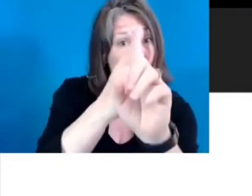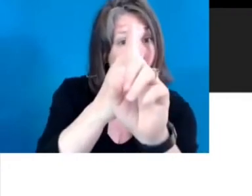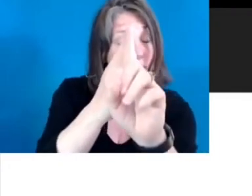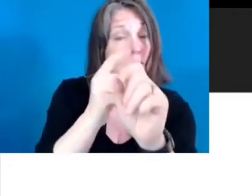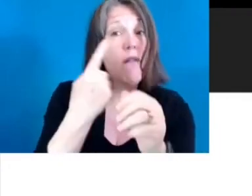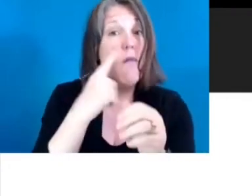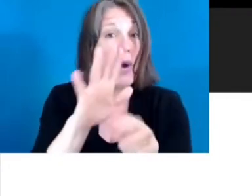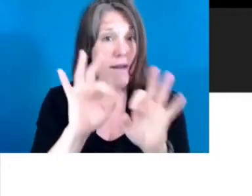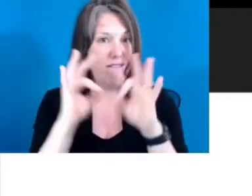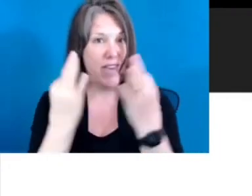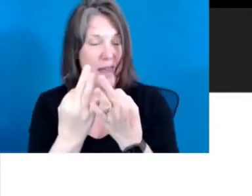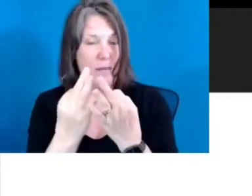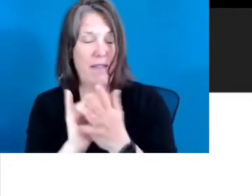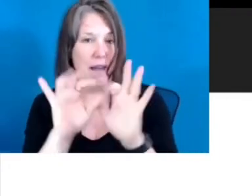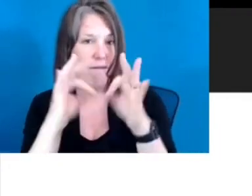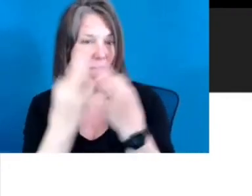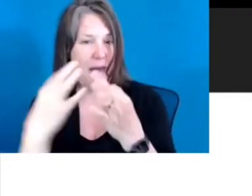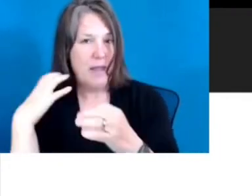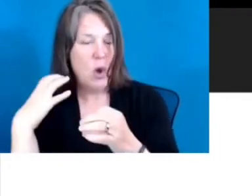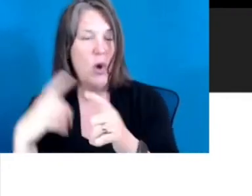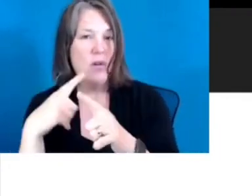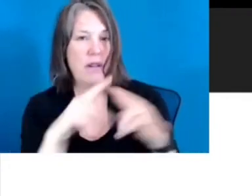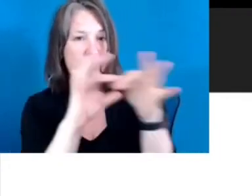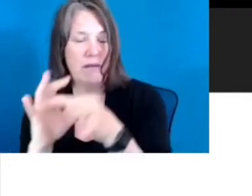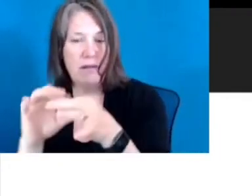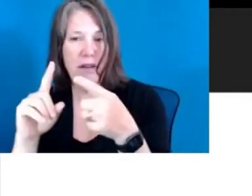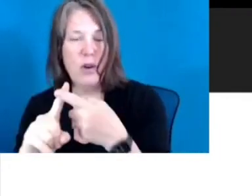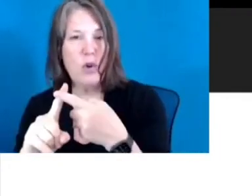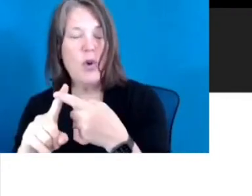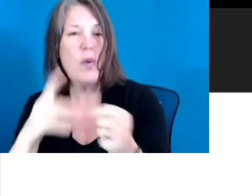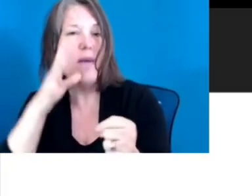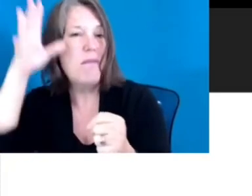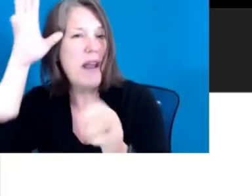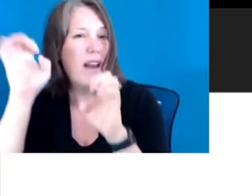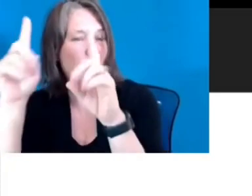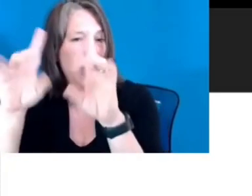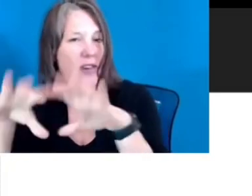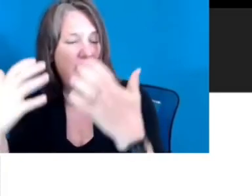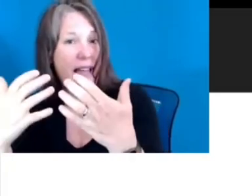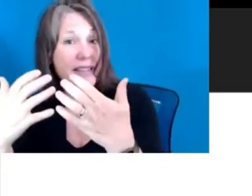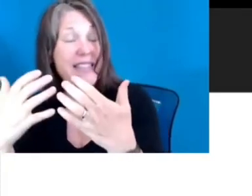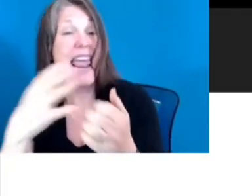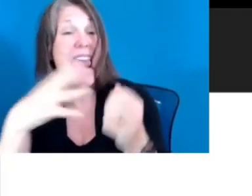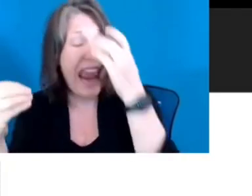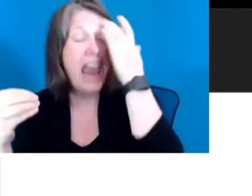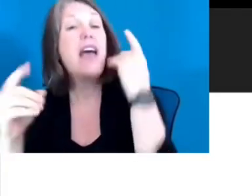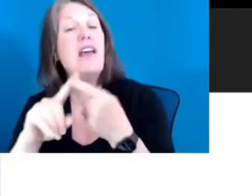goals for their family. That family coach connects them to our NAS parenting education classes and to our 44